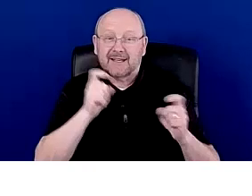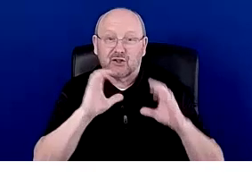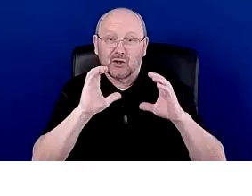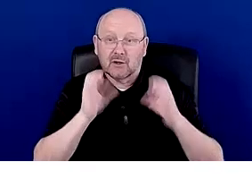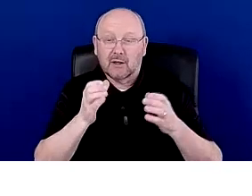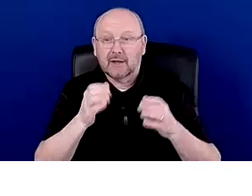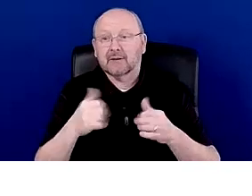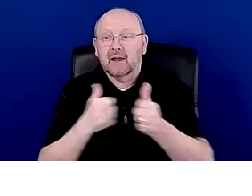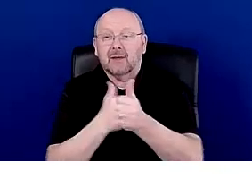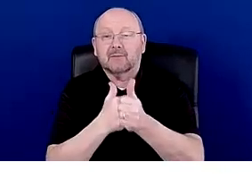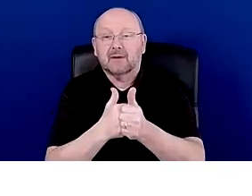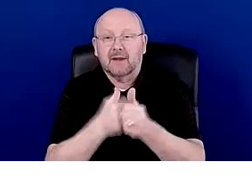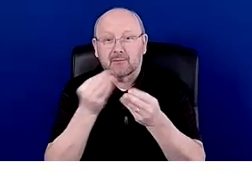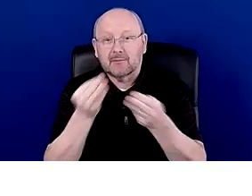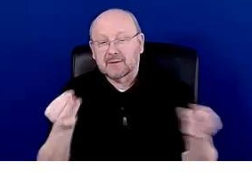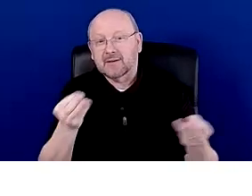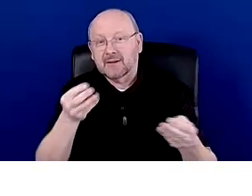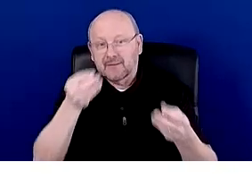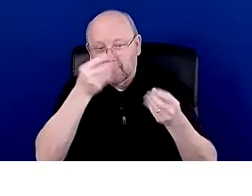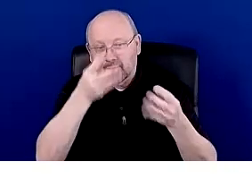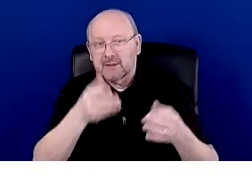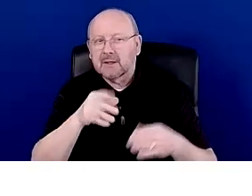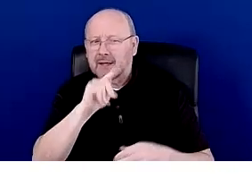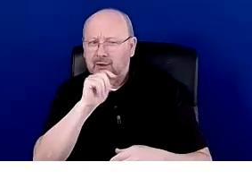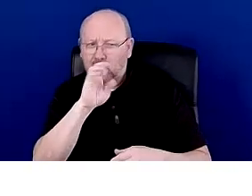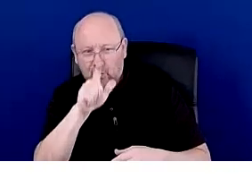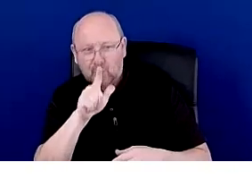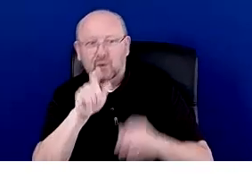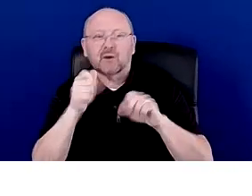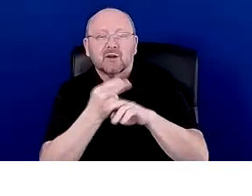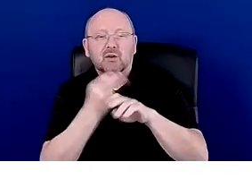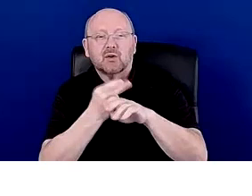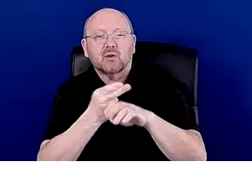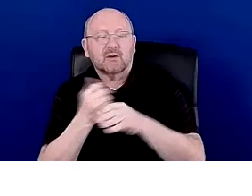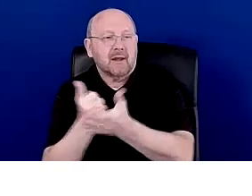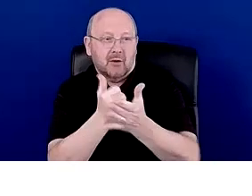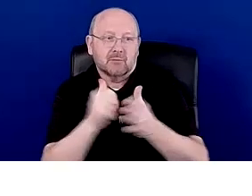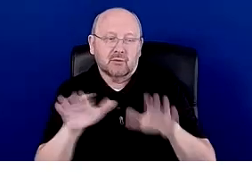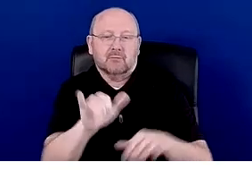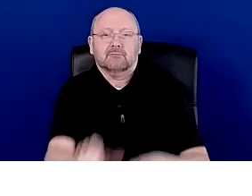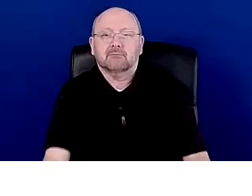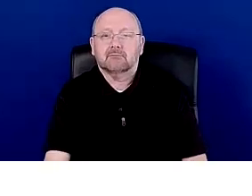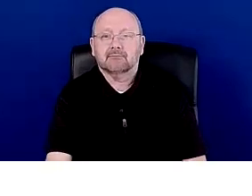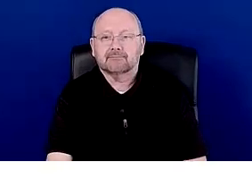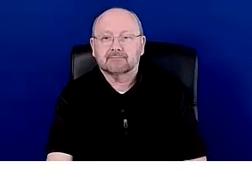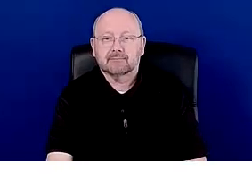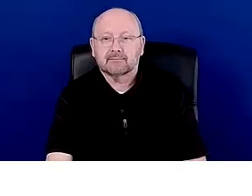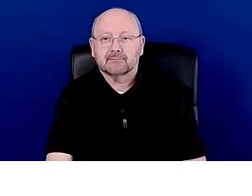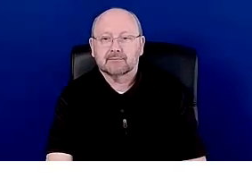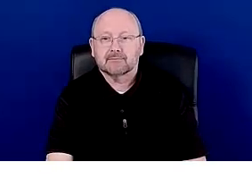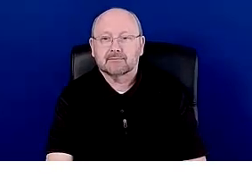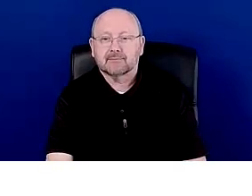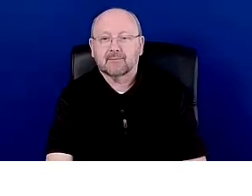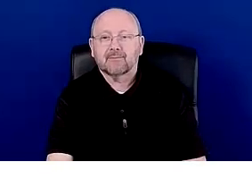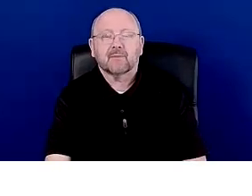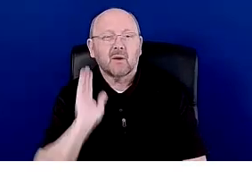materials, it's a tool that you can use to be able to do that. Yes. Okay. Okay. So we're going to hurt. We're going to hurry it